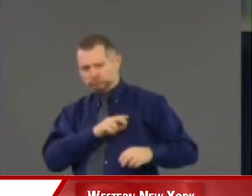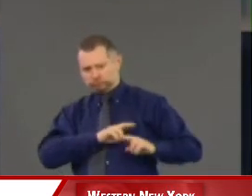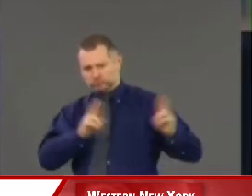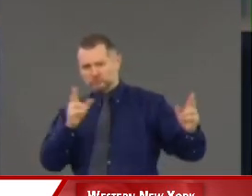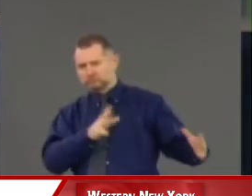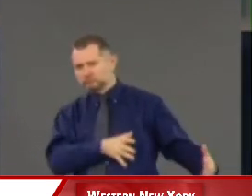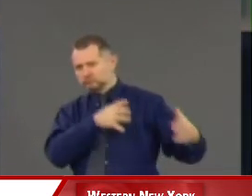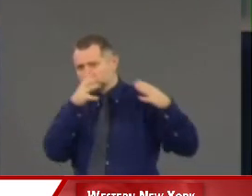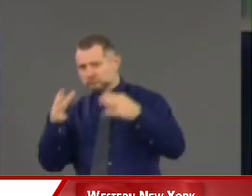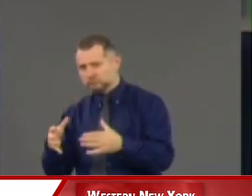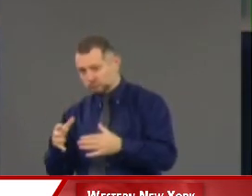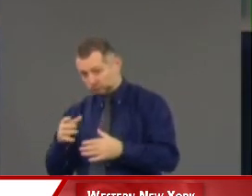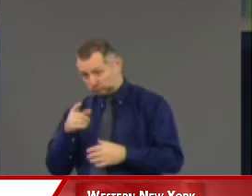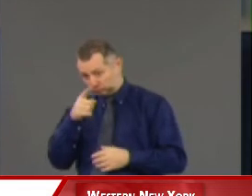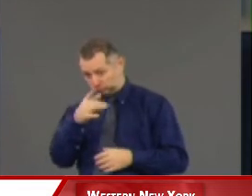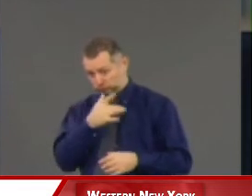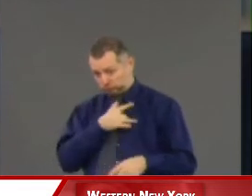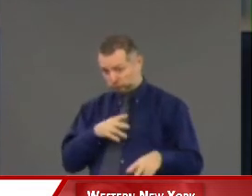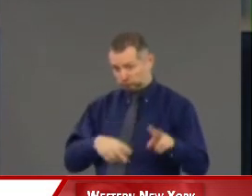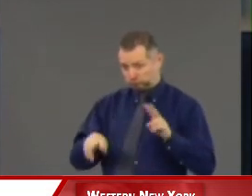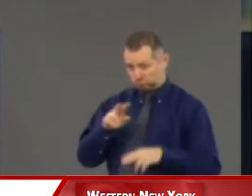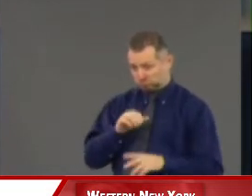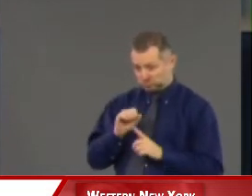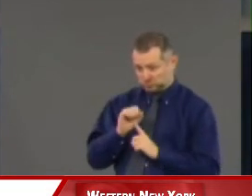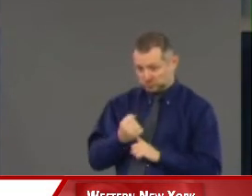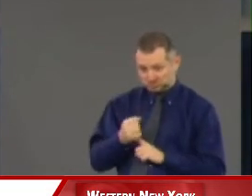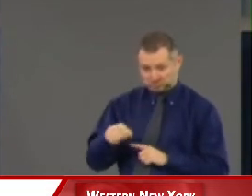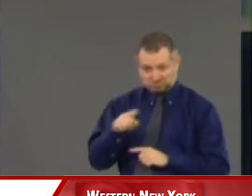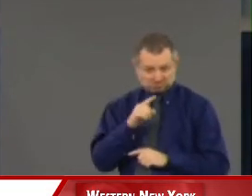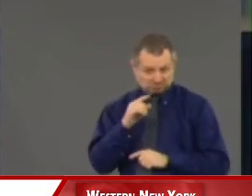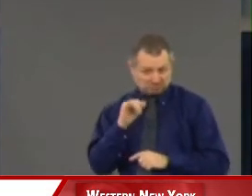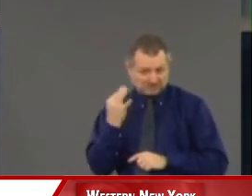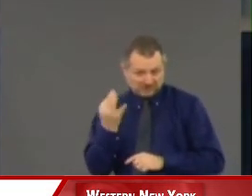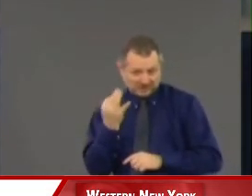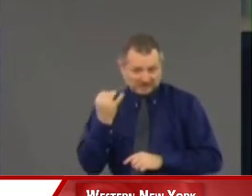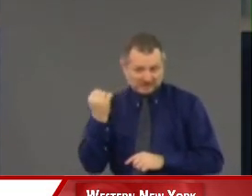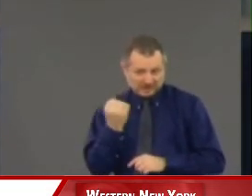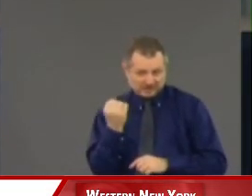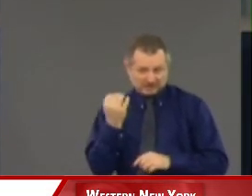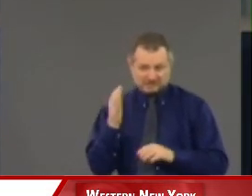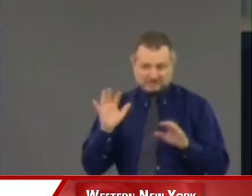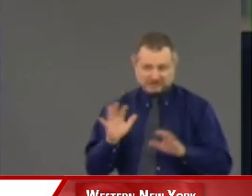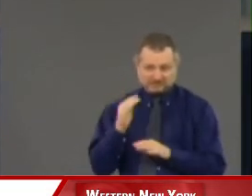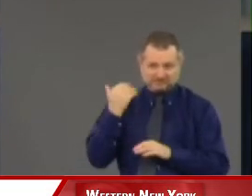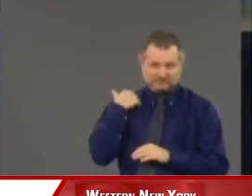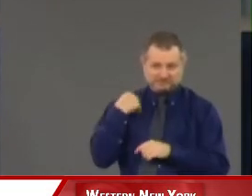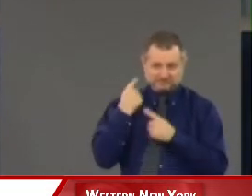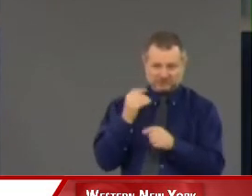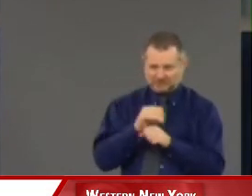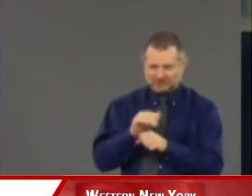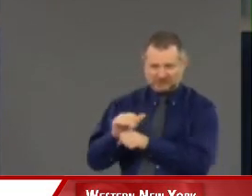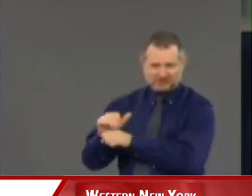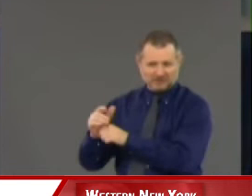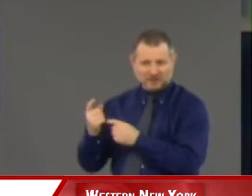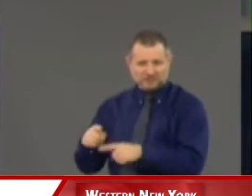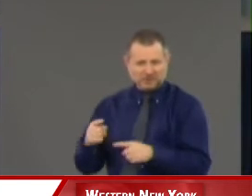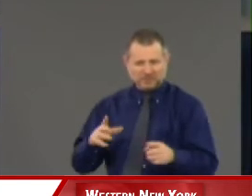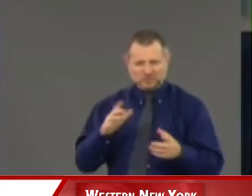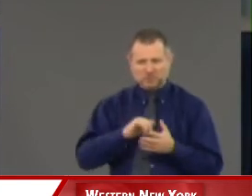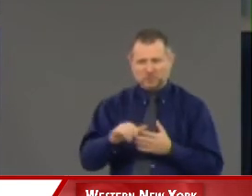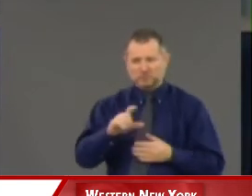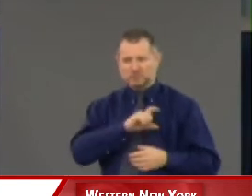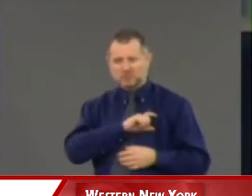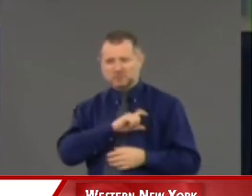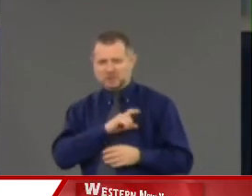As you assess the situation here over the past few nights, the way those tactics have worked or not